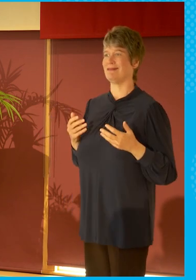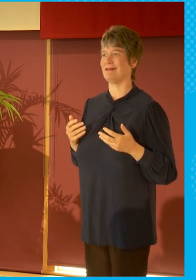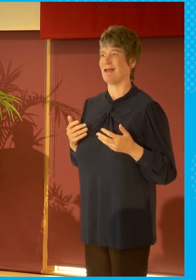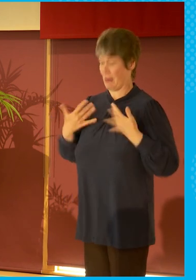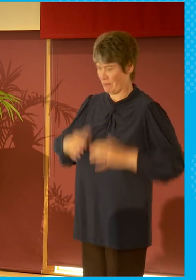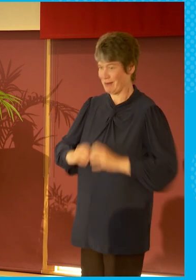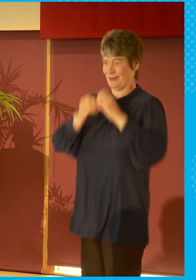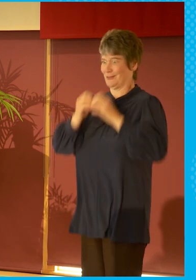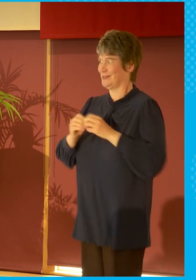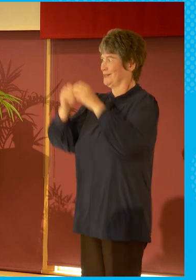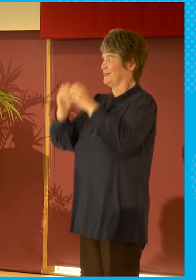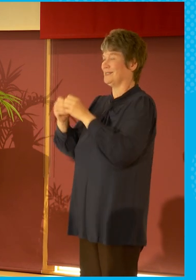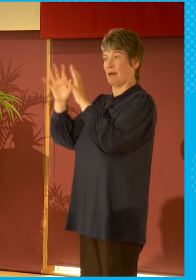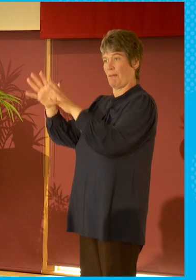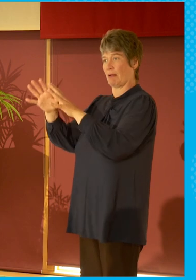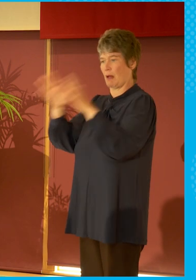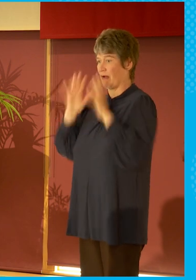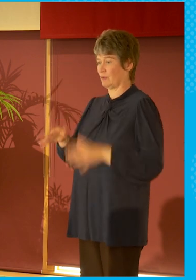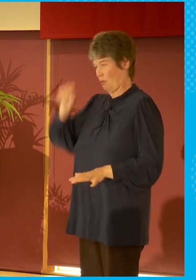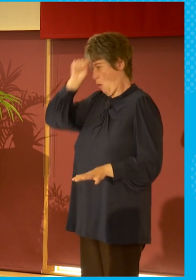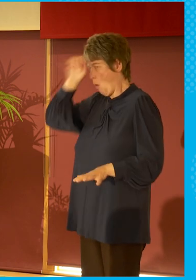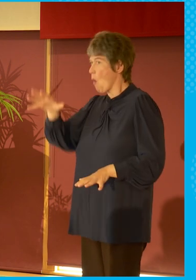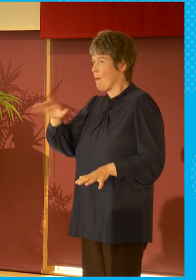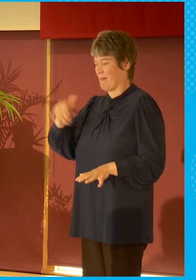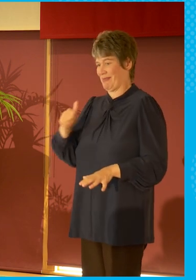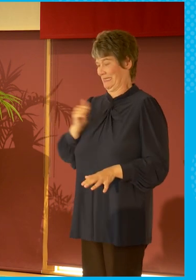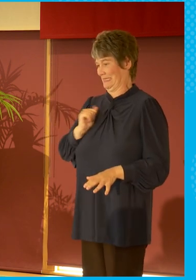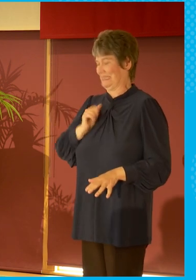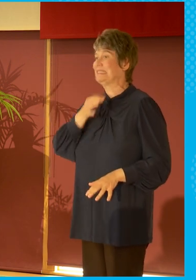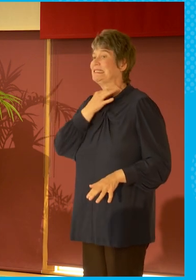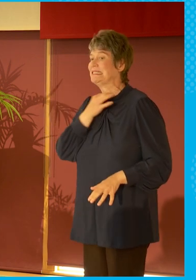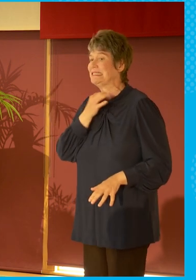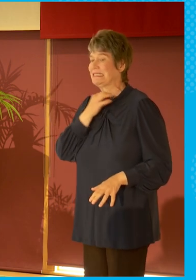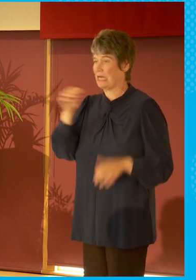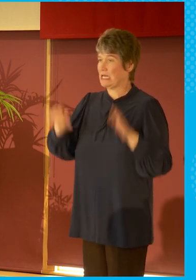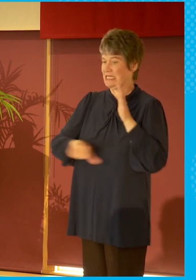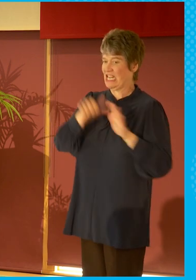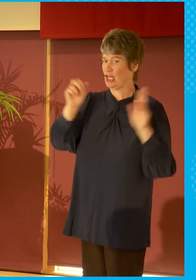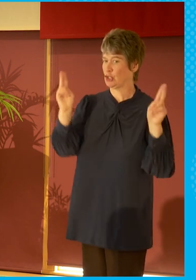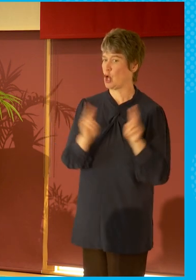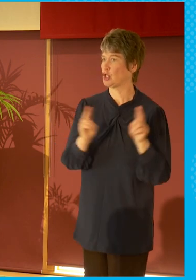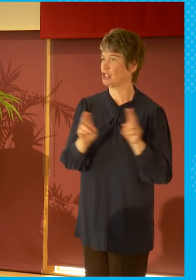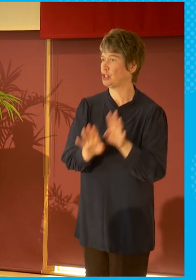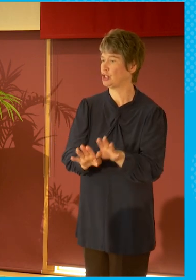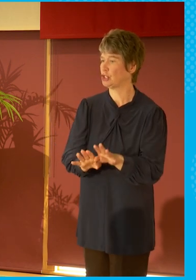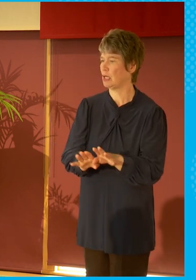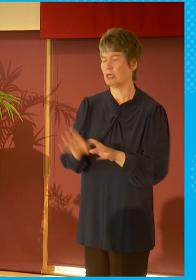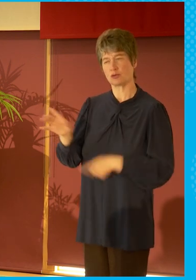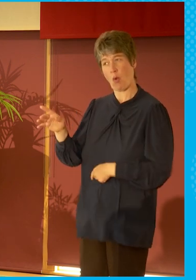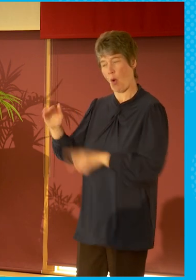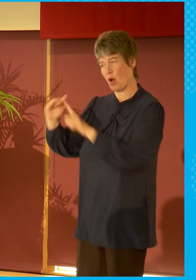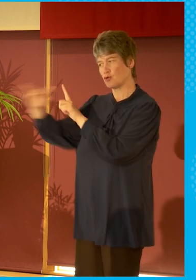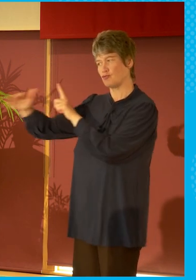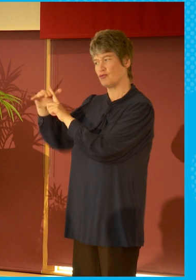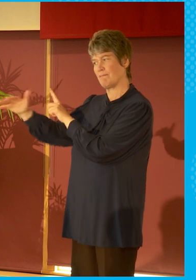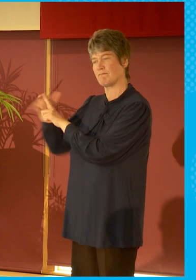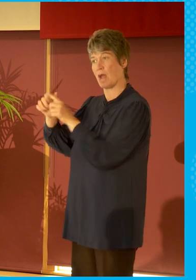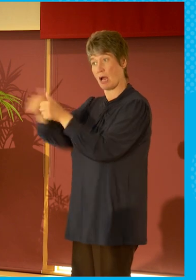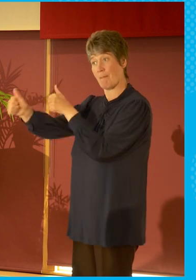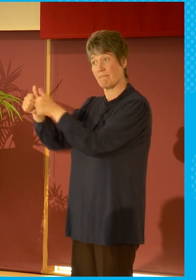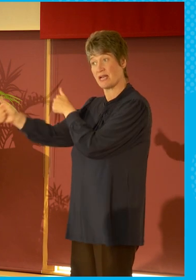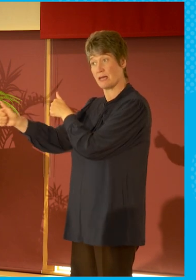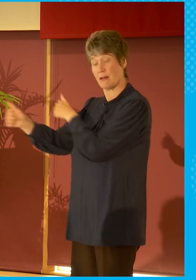skill shortage could, of course, cause that to be a problem. But to that, do the streamers and the public broadcasters compete?